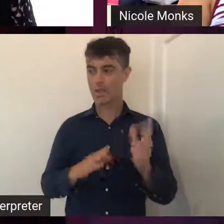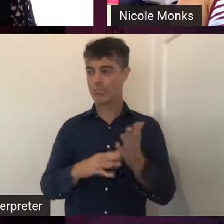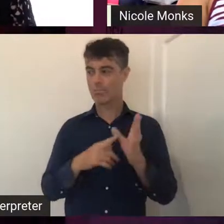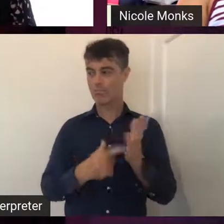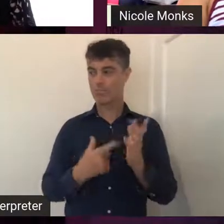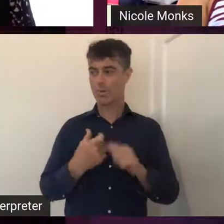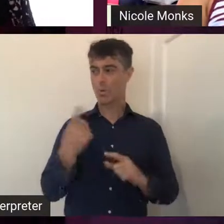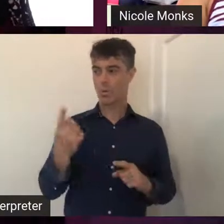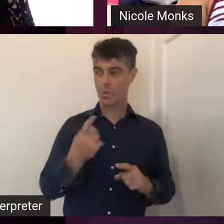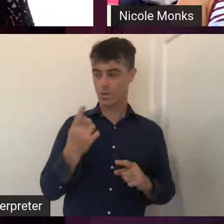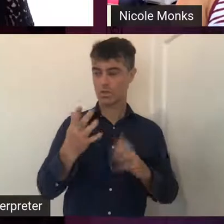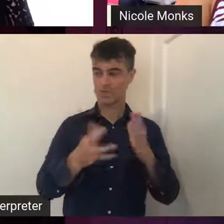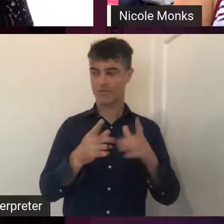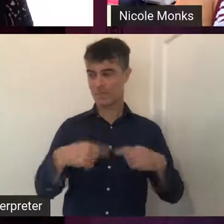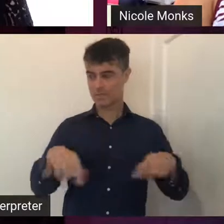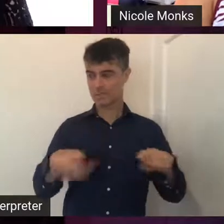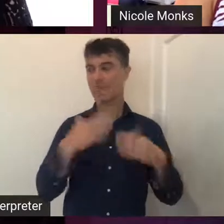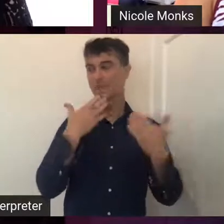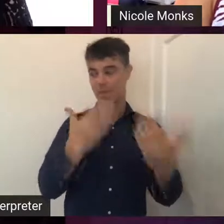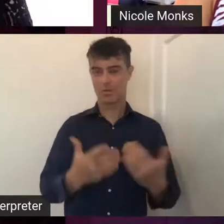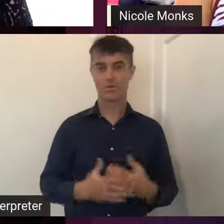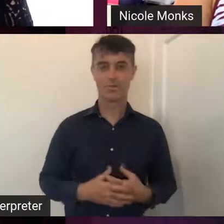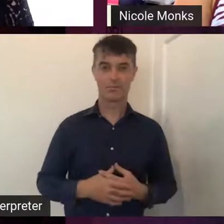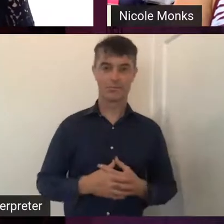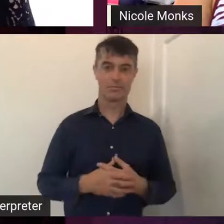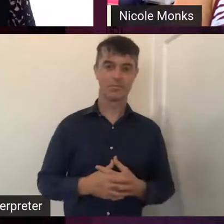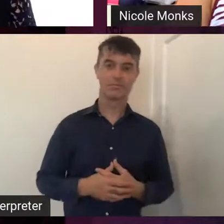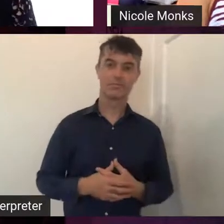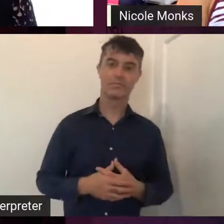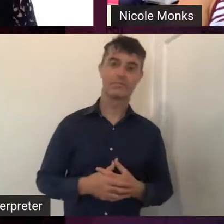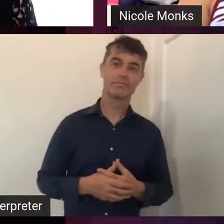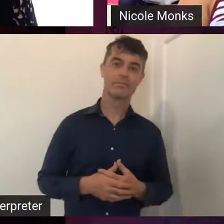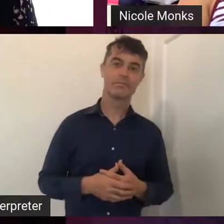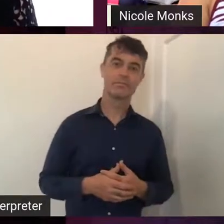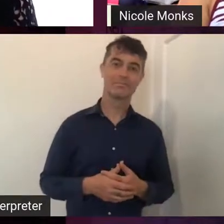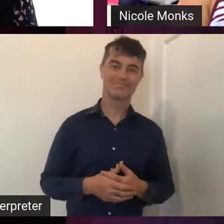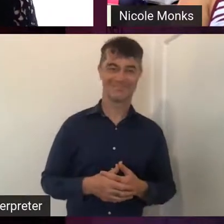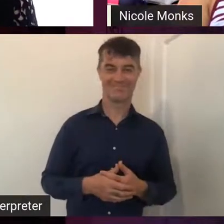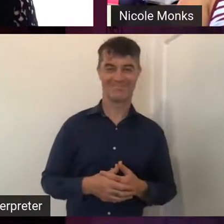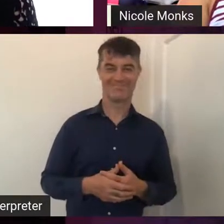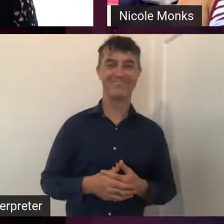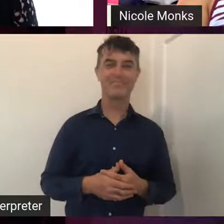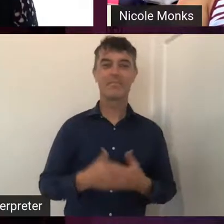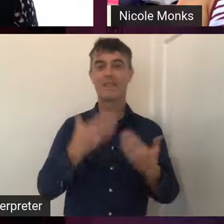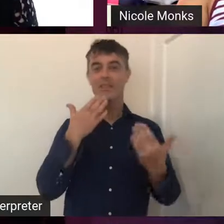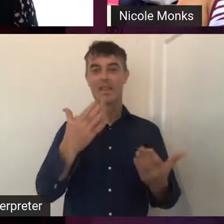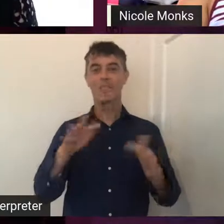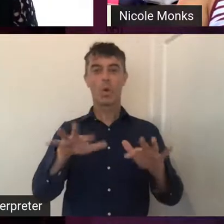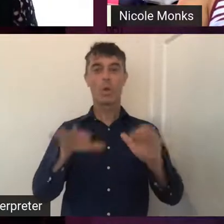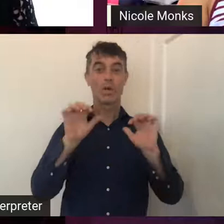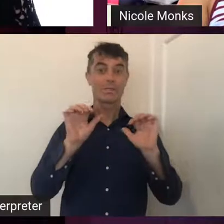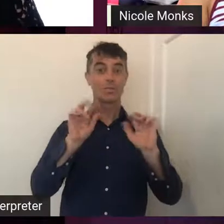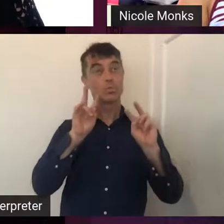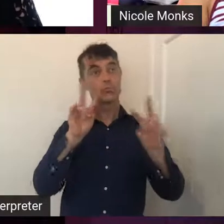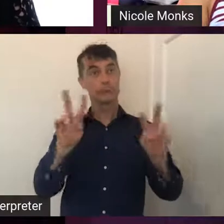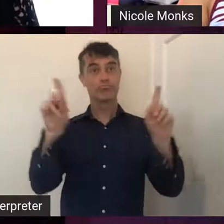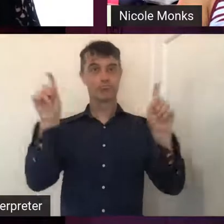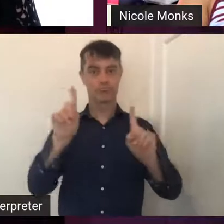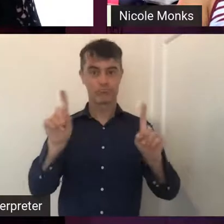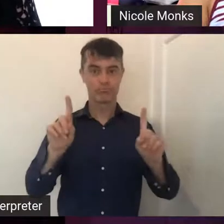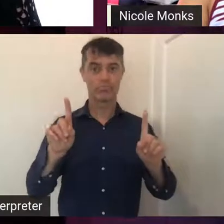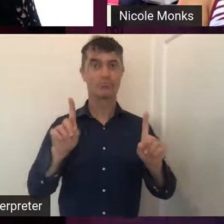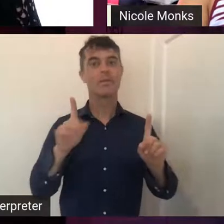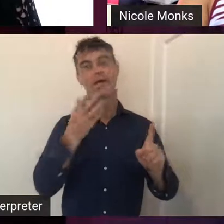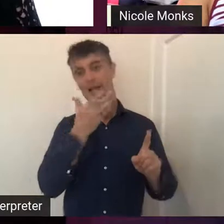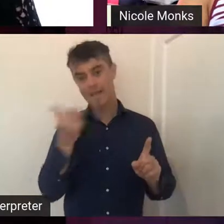have been signing for us. Thank you so much. And thank you for our audience joining us today. It's